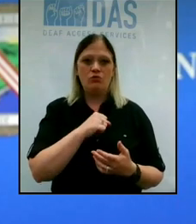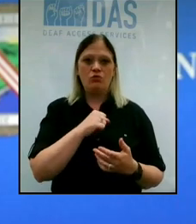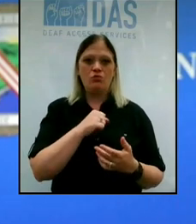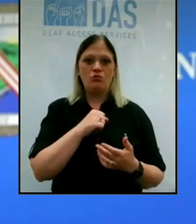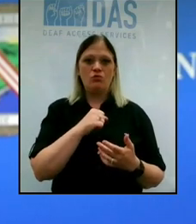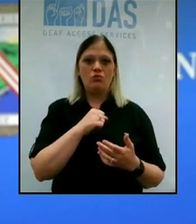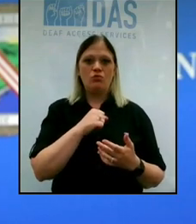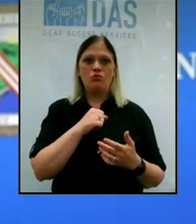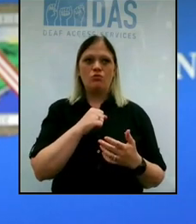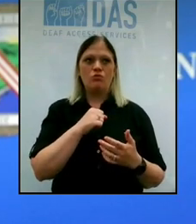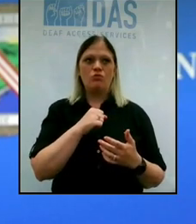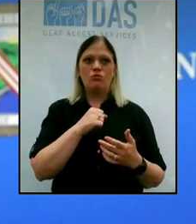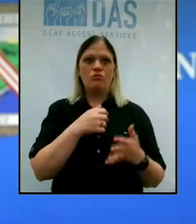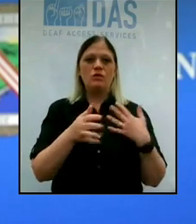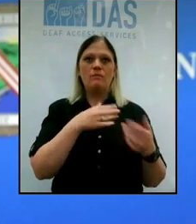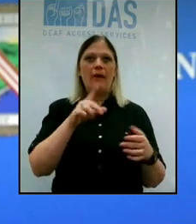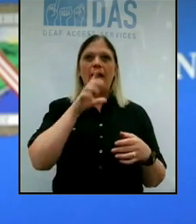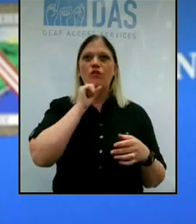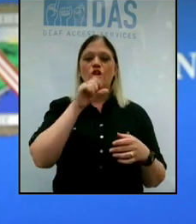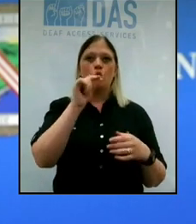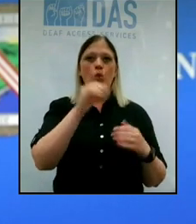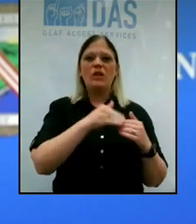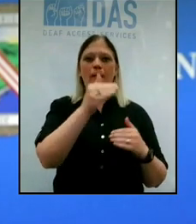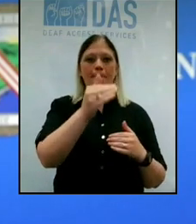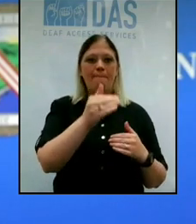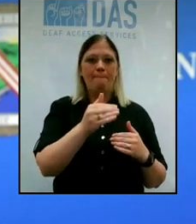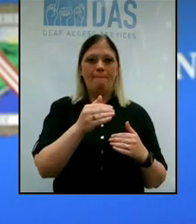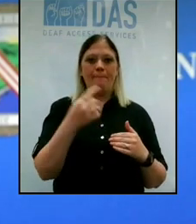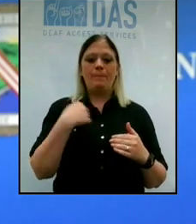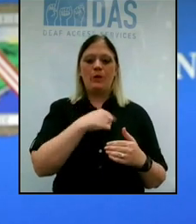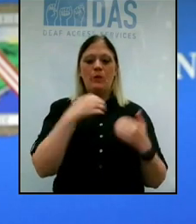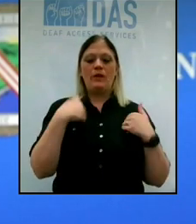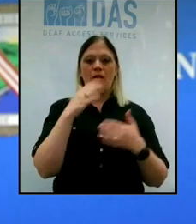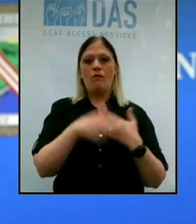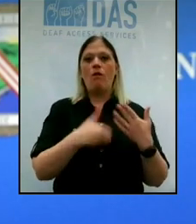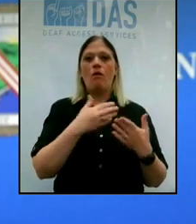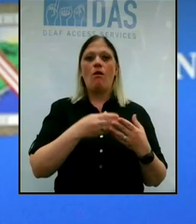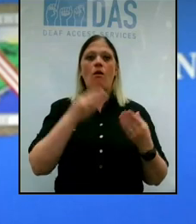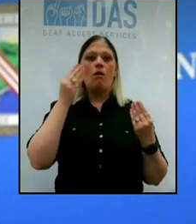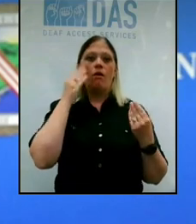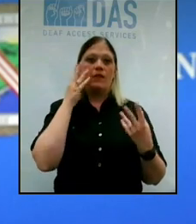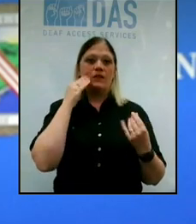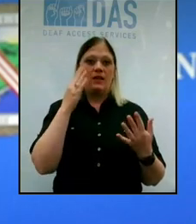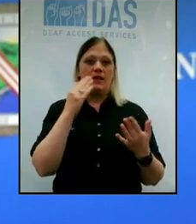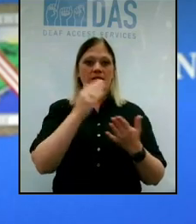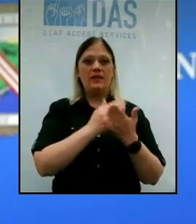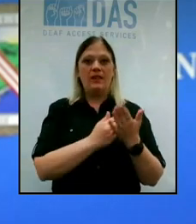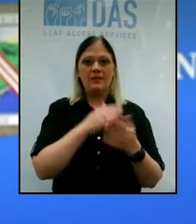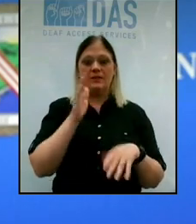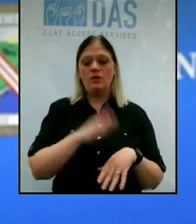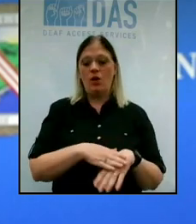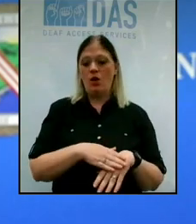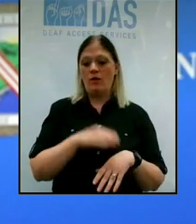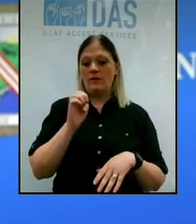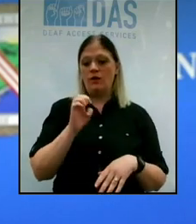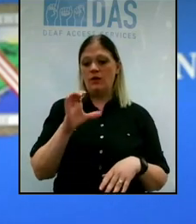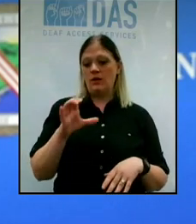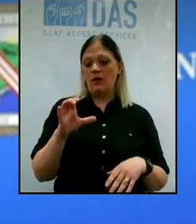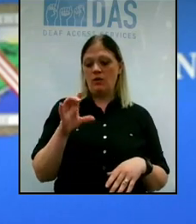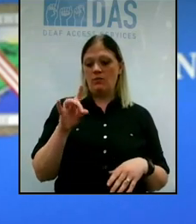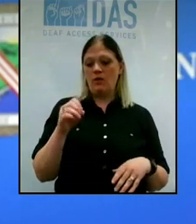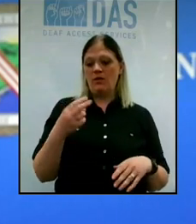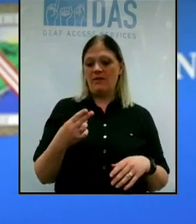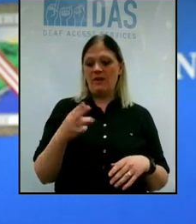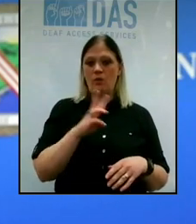once you're 20 and up. And, you we have all our data are listed on our Erie County Health Department